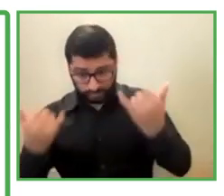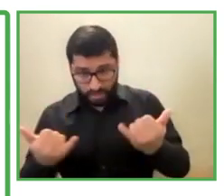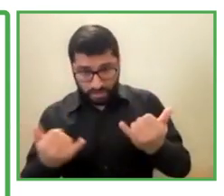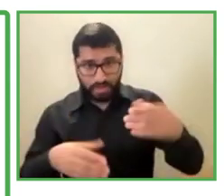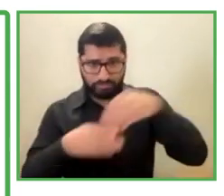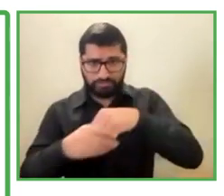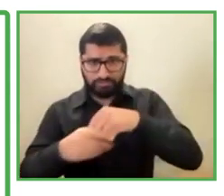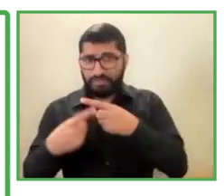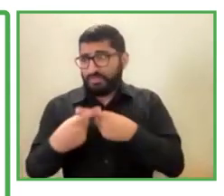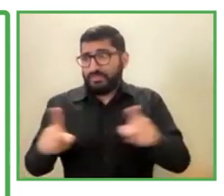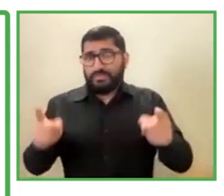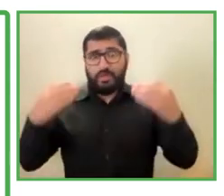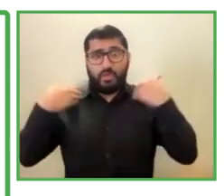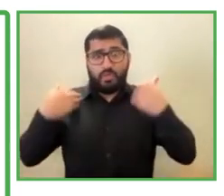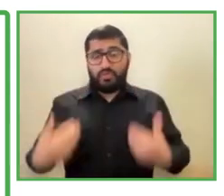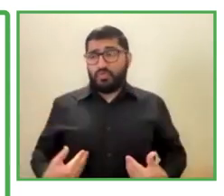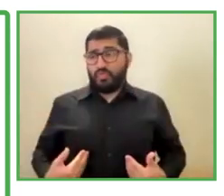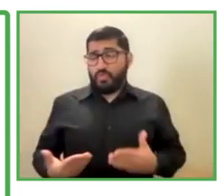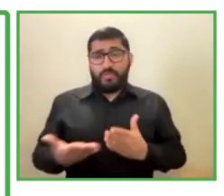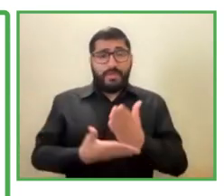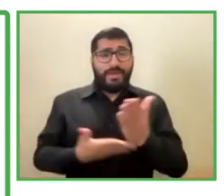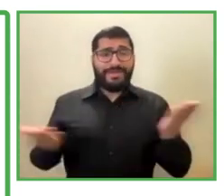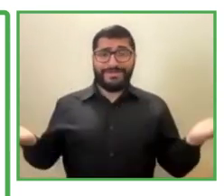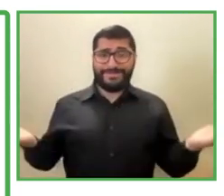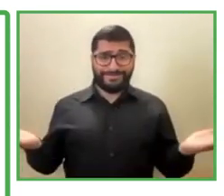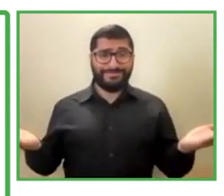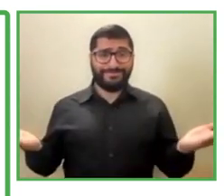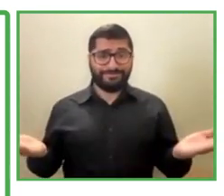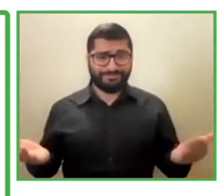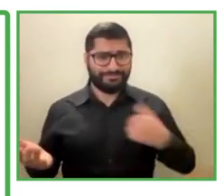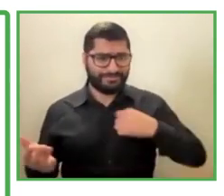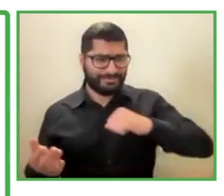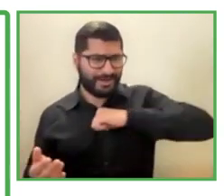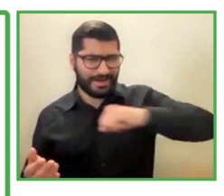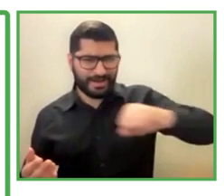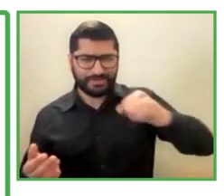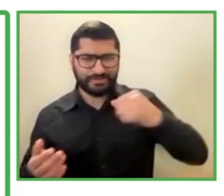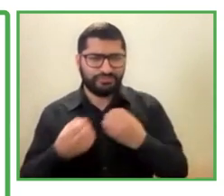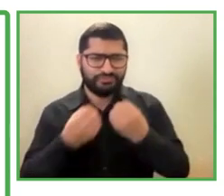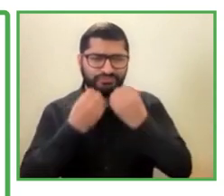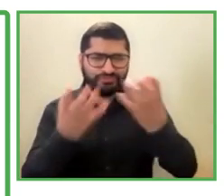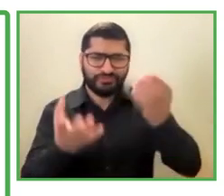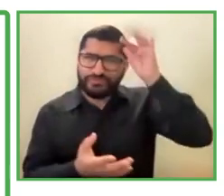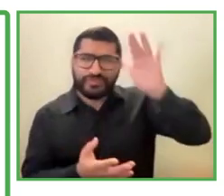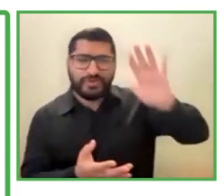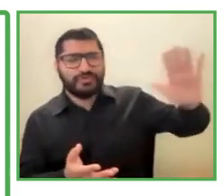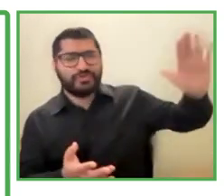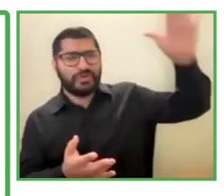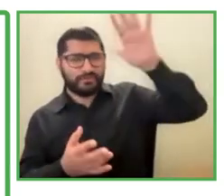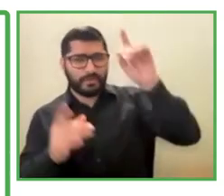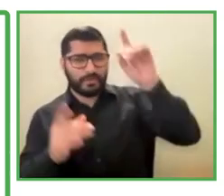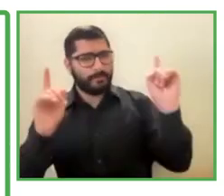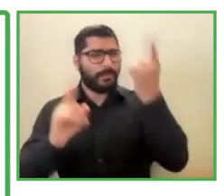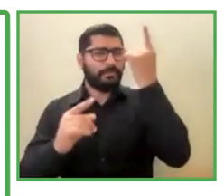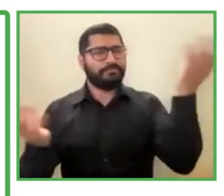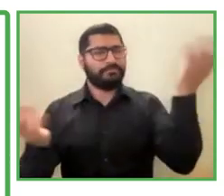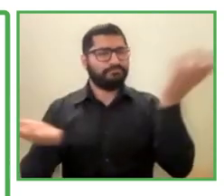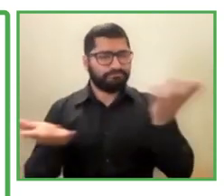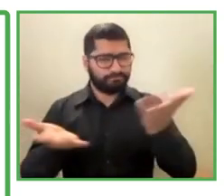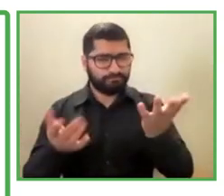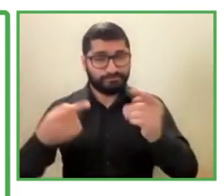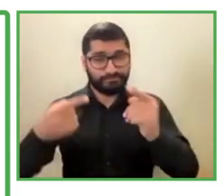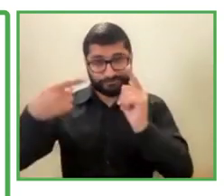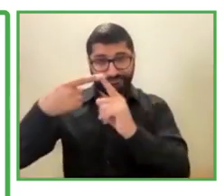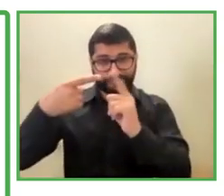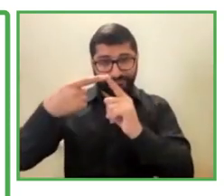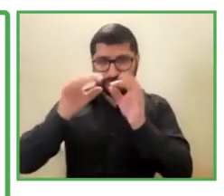behind that. First and foremost, you know, so the way that we organize everything under the banner